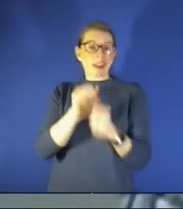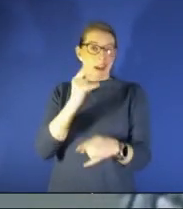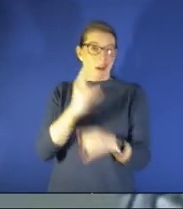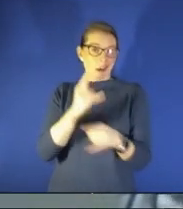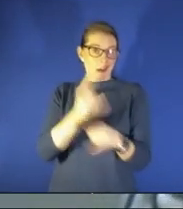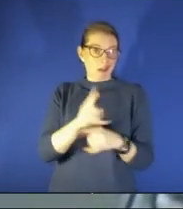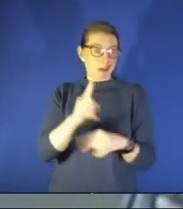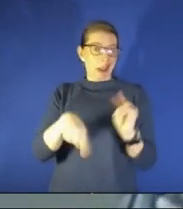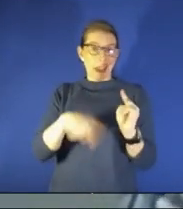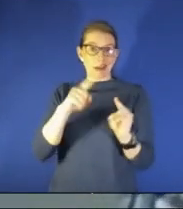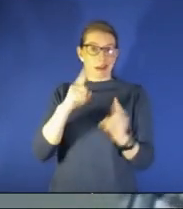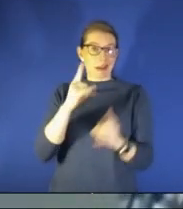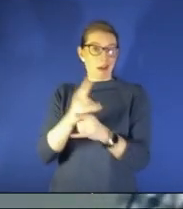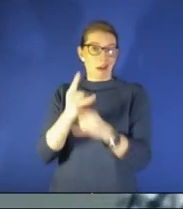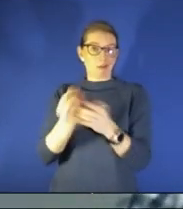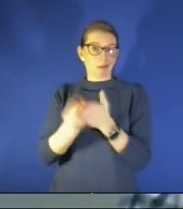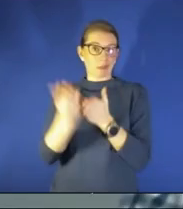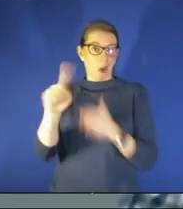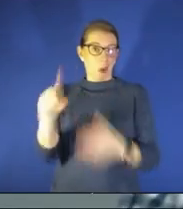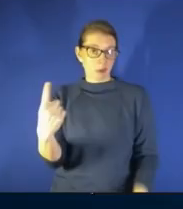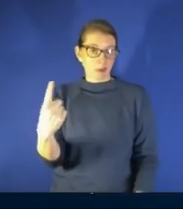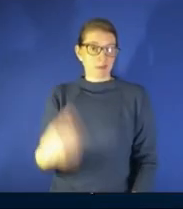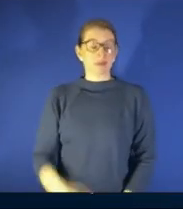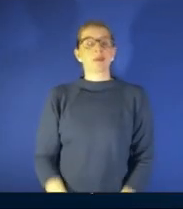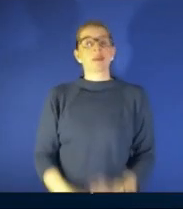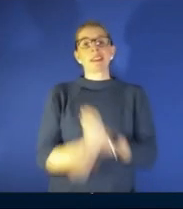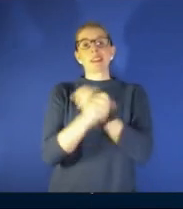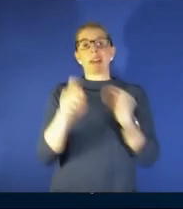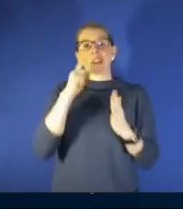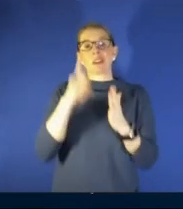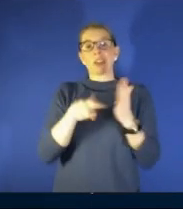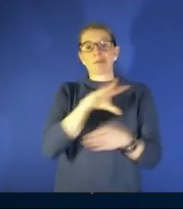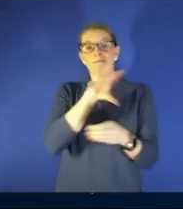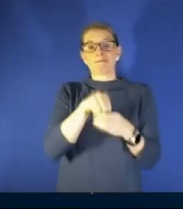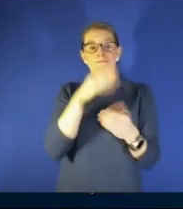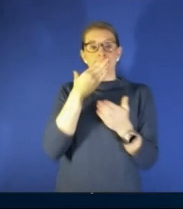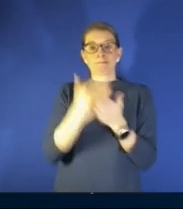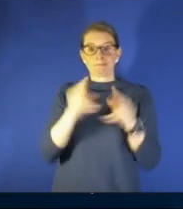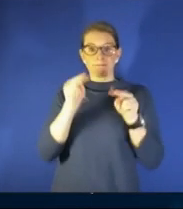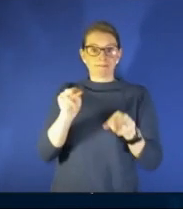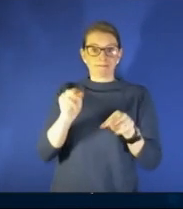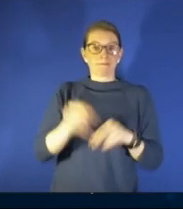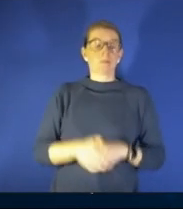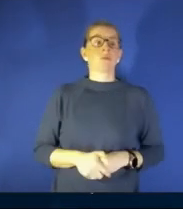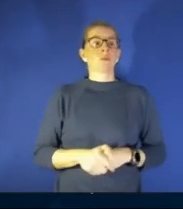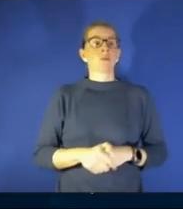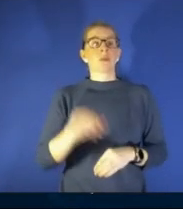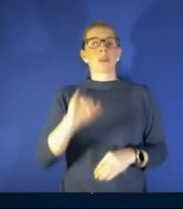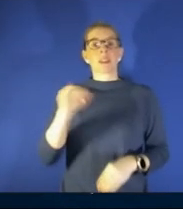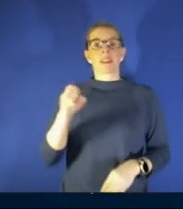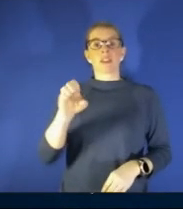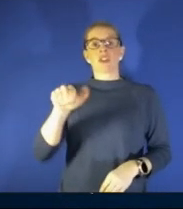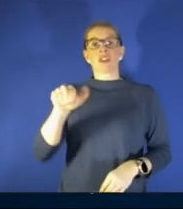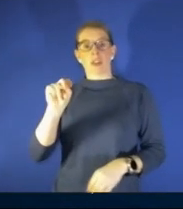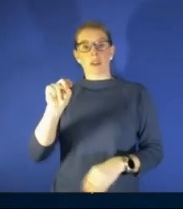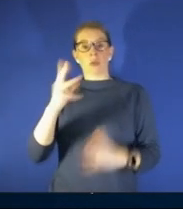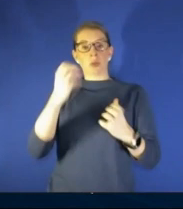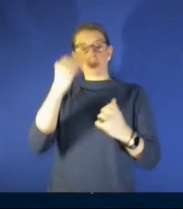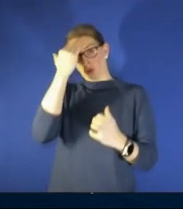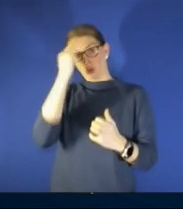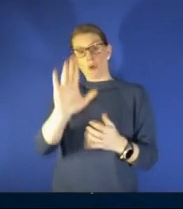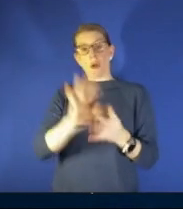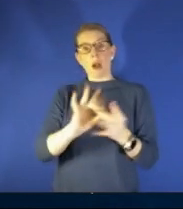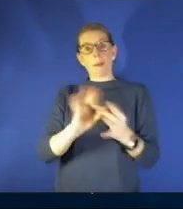some safety checks involved yeah pretty well regulated gene wants to know what are your comments doctors about